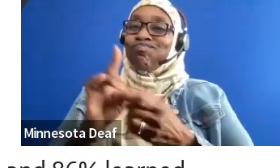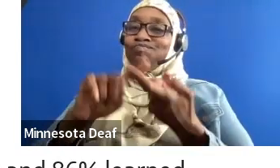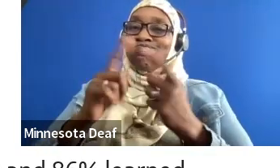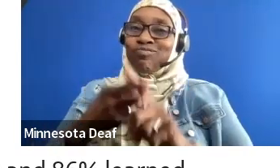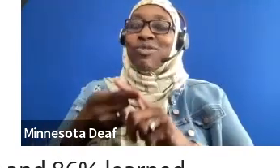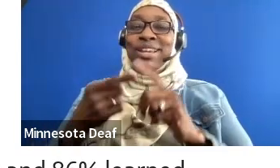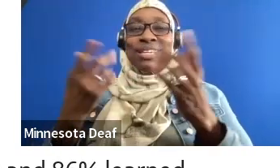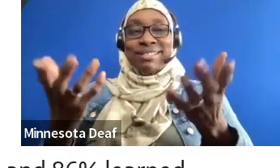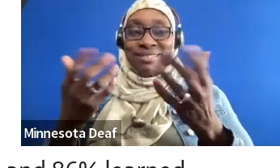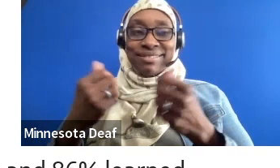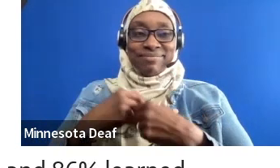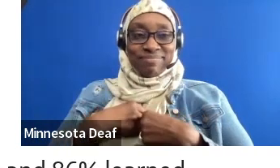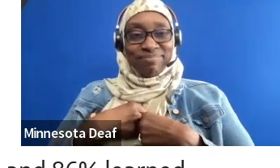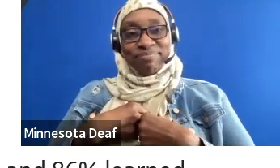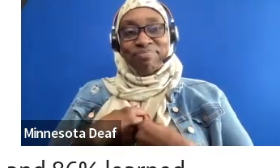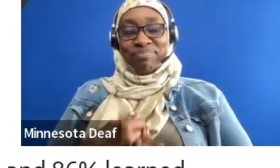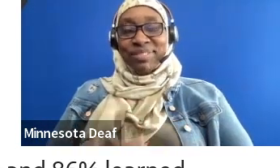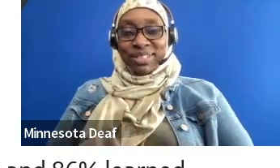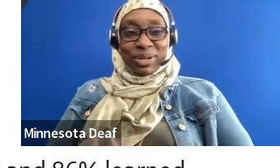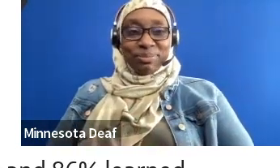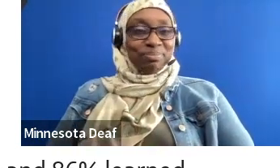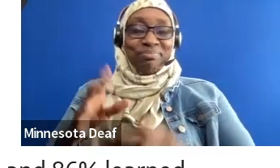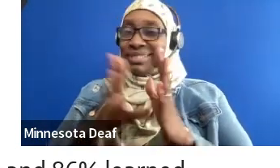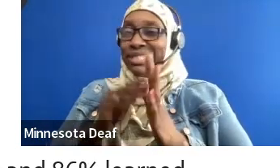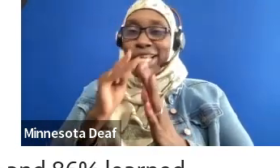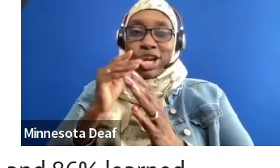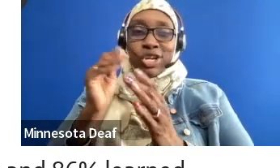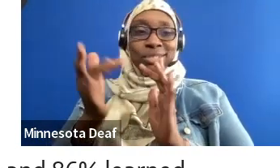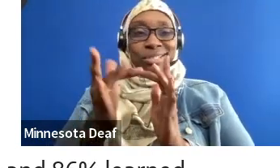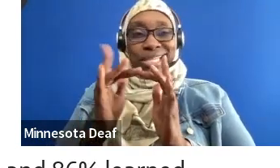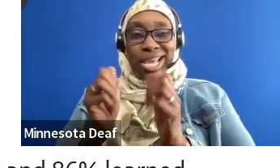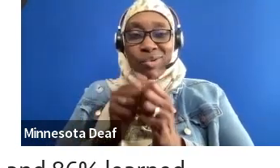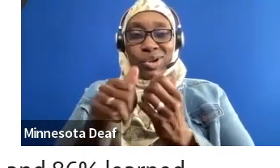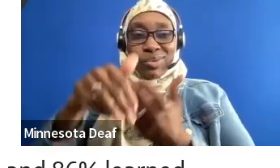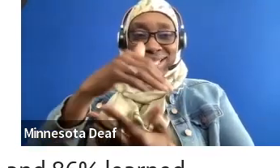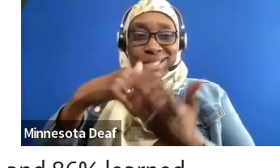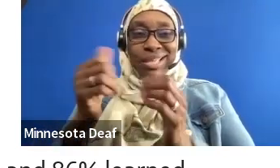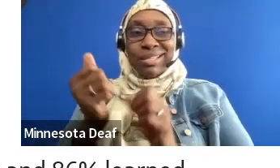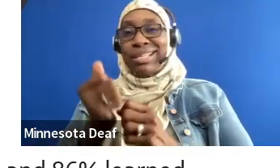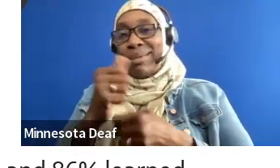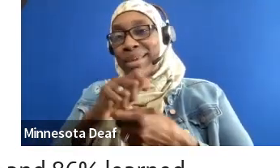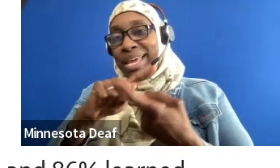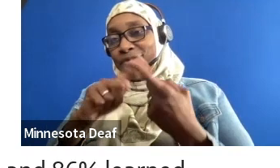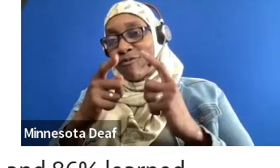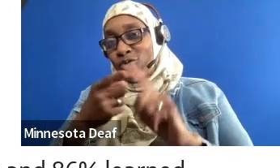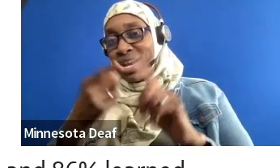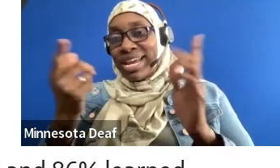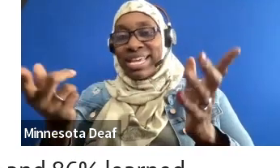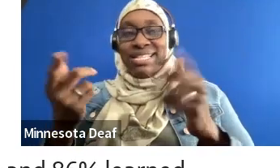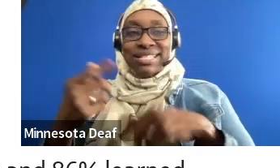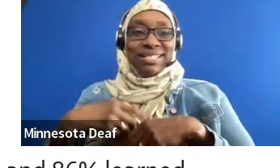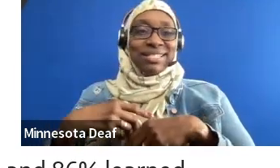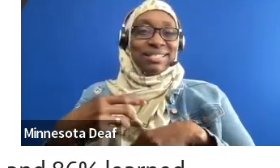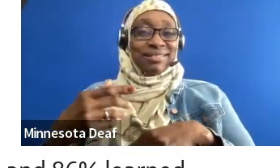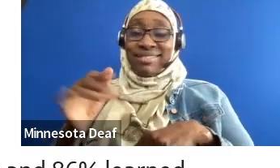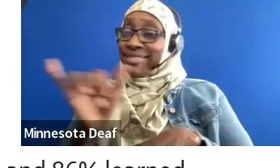learn about community events. They learn to network with each other. They make friends like themselves and not like themselves. There's a lot of self